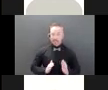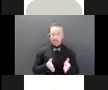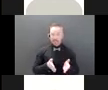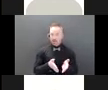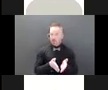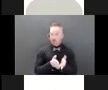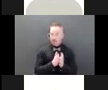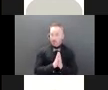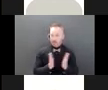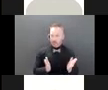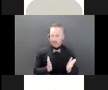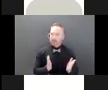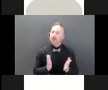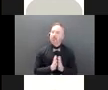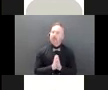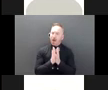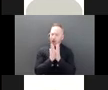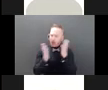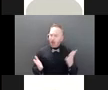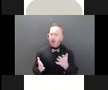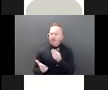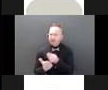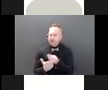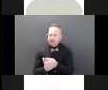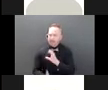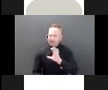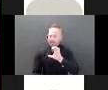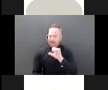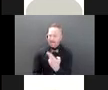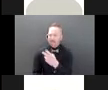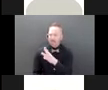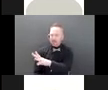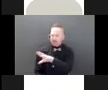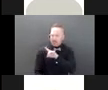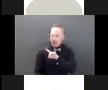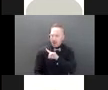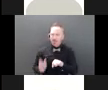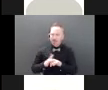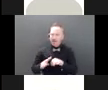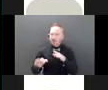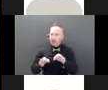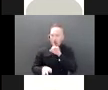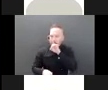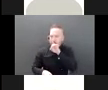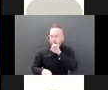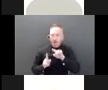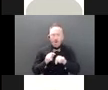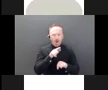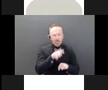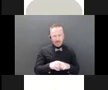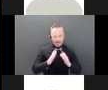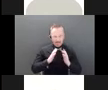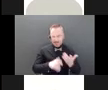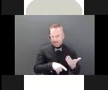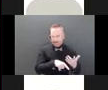amounts of cash to be withdrawn without explanation, or maybe the client's power of attorney makes requests that seem counter to the client's interest.